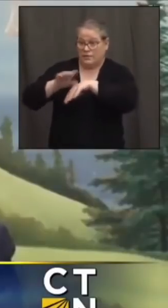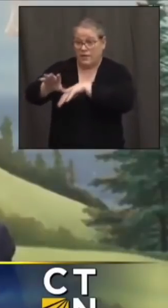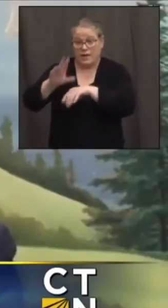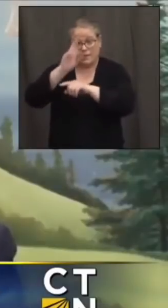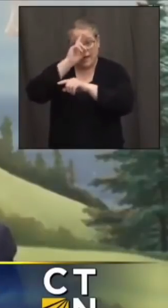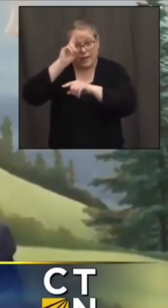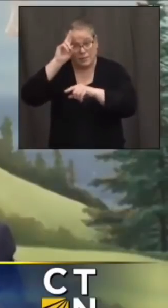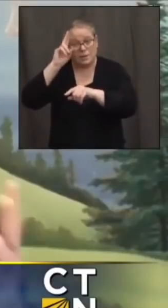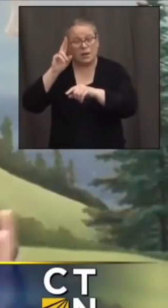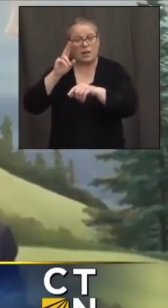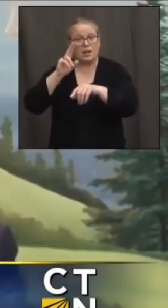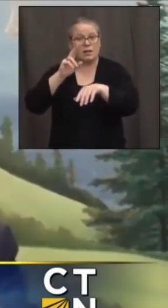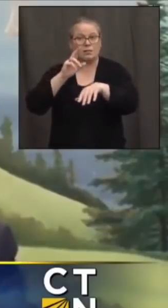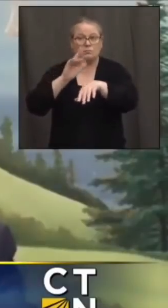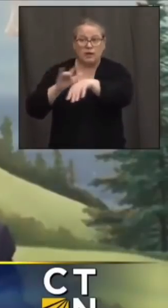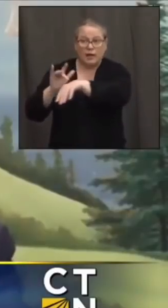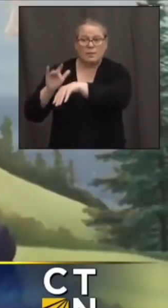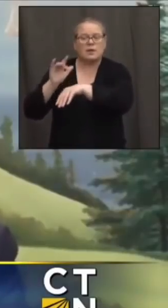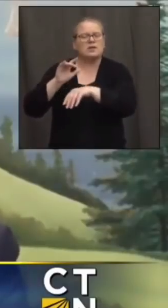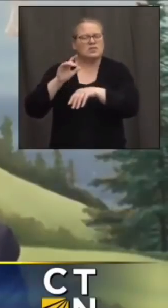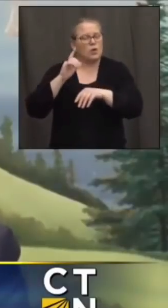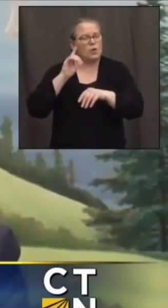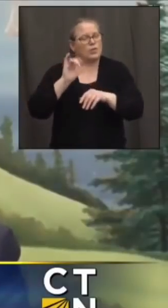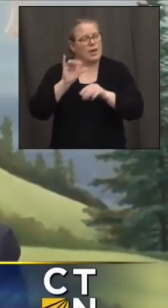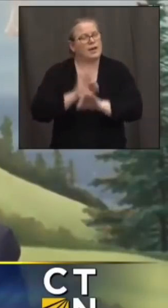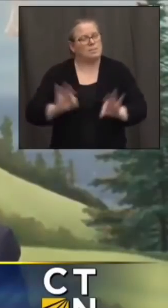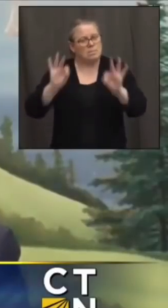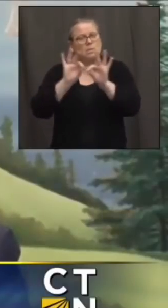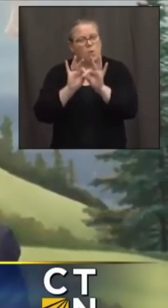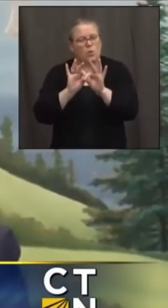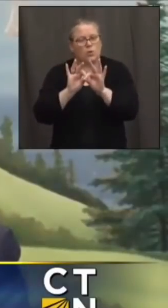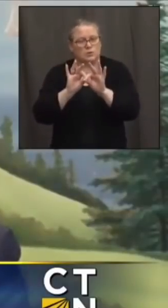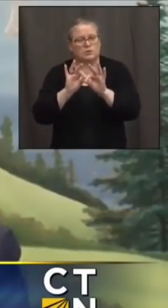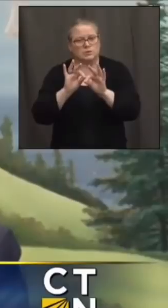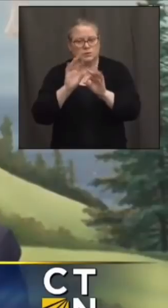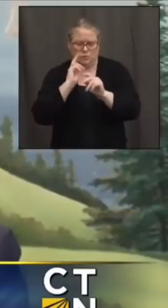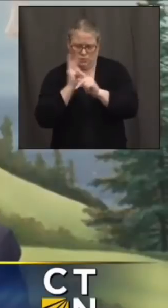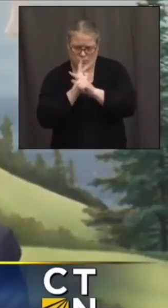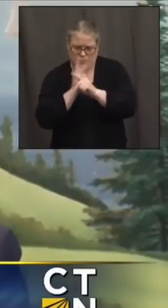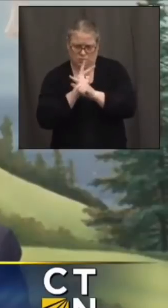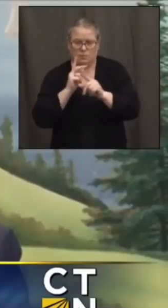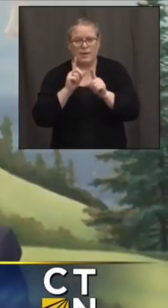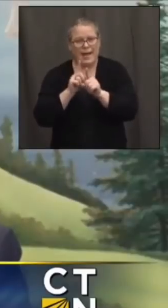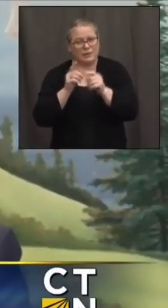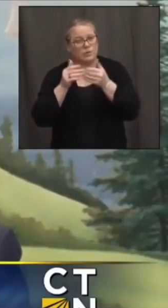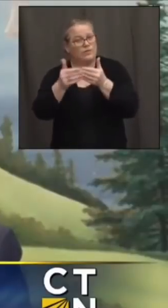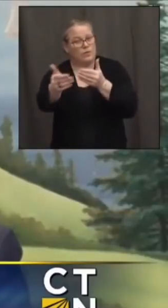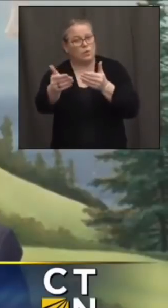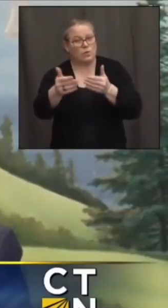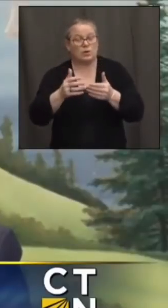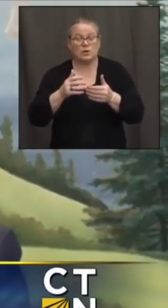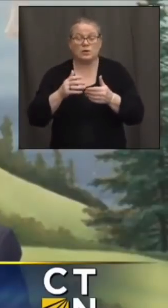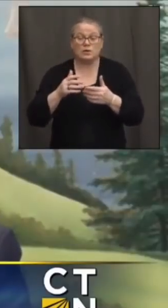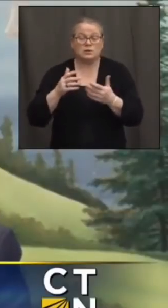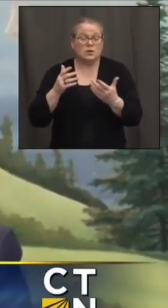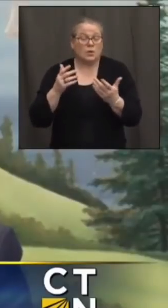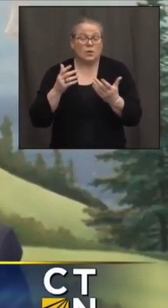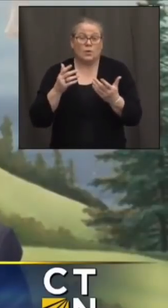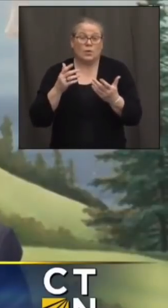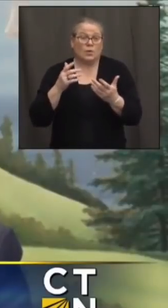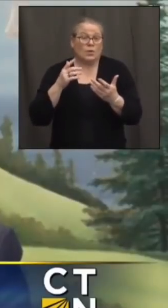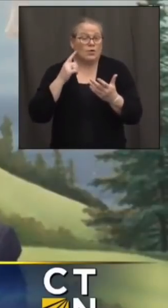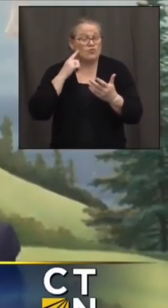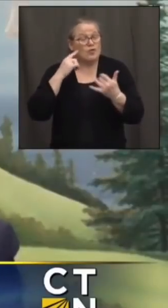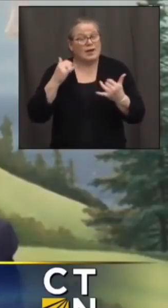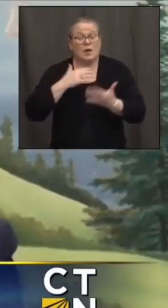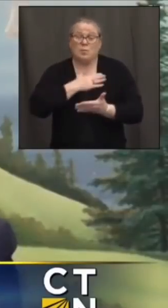utilization i think those will be the key metrics as we go forward and um you know in the meantime um you know